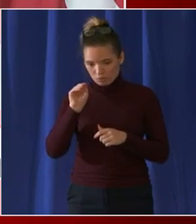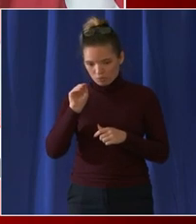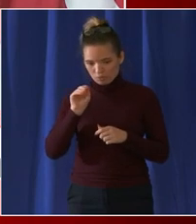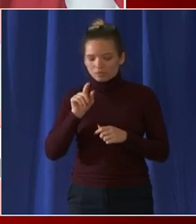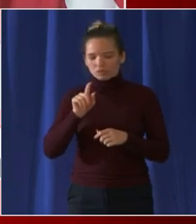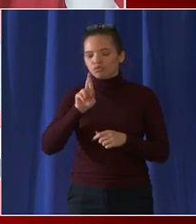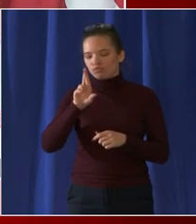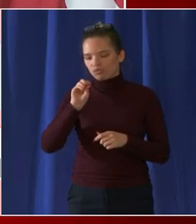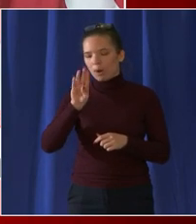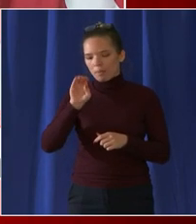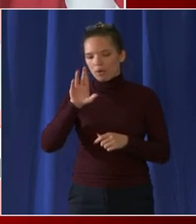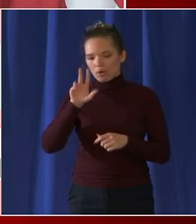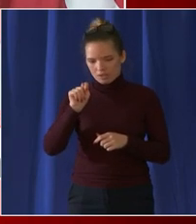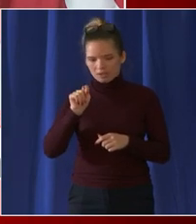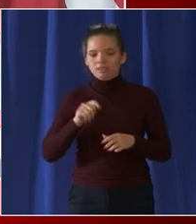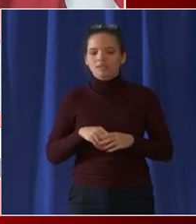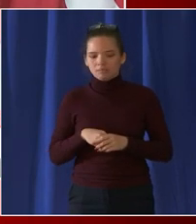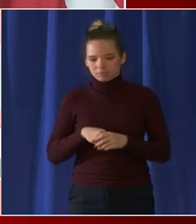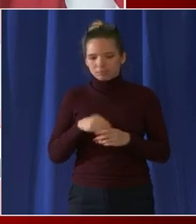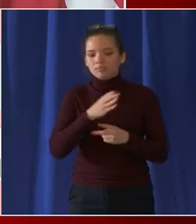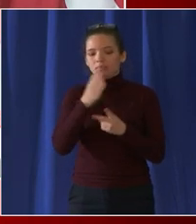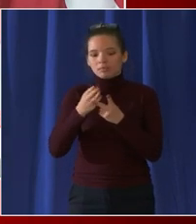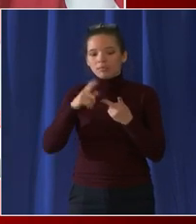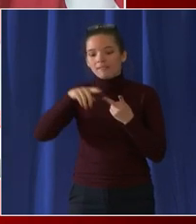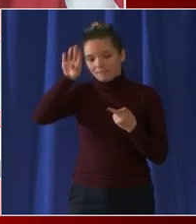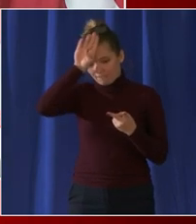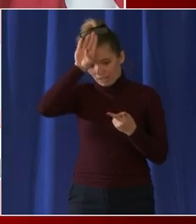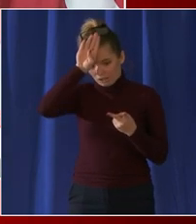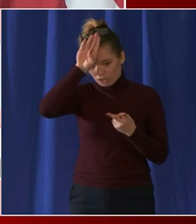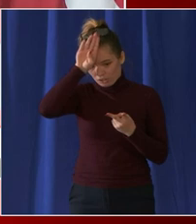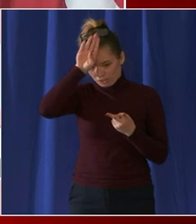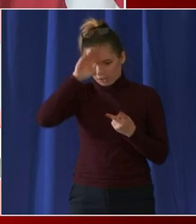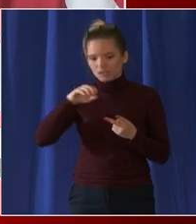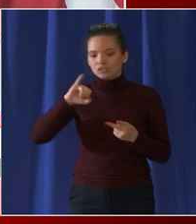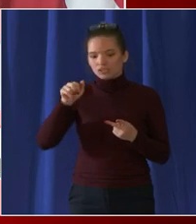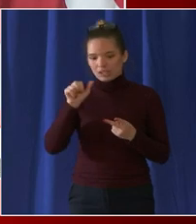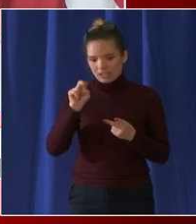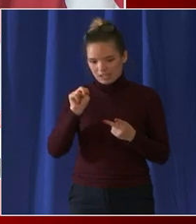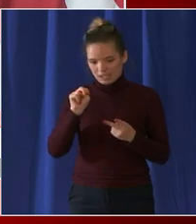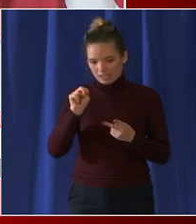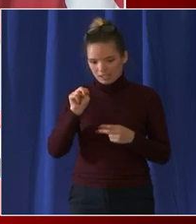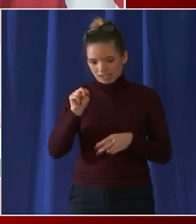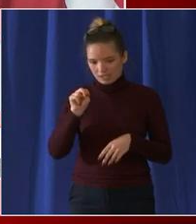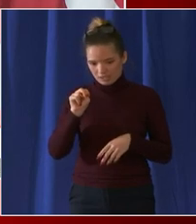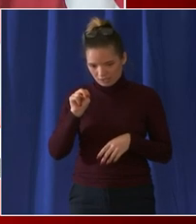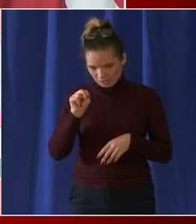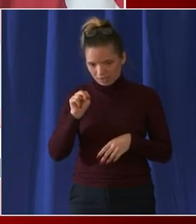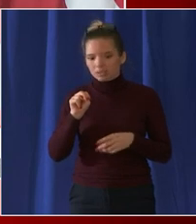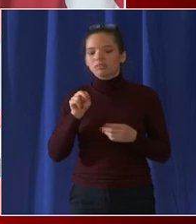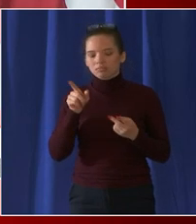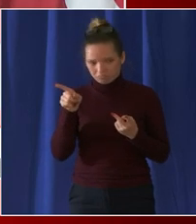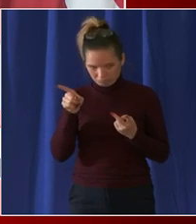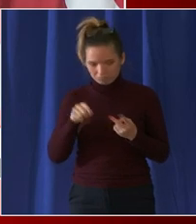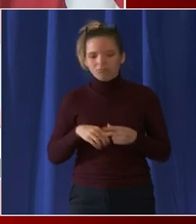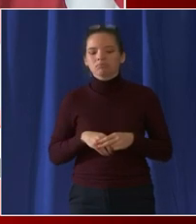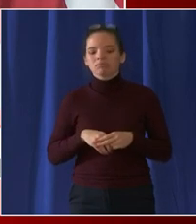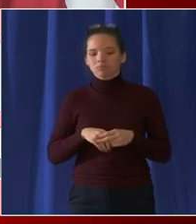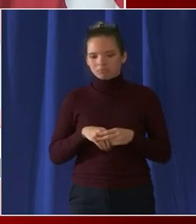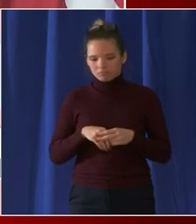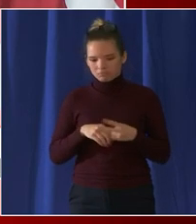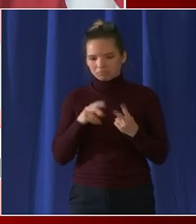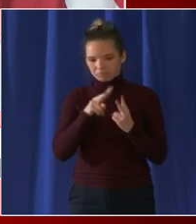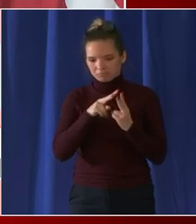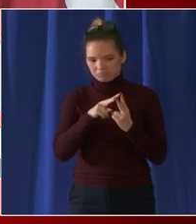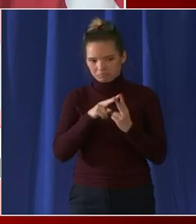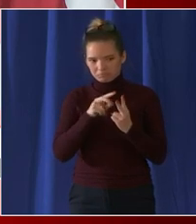as well as the deputy director for DC Health Patrick Ashley so before we